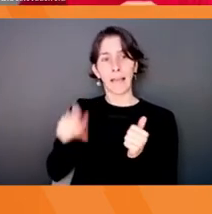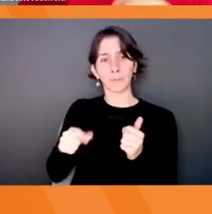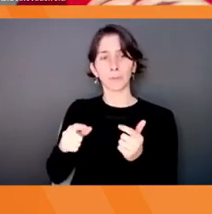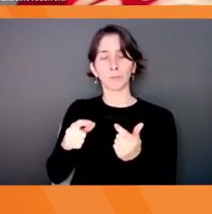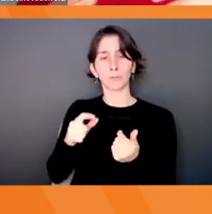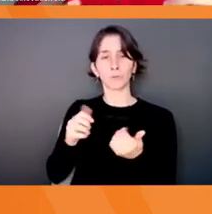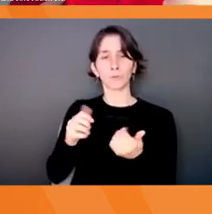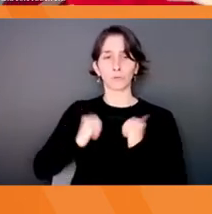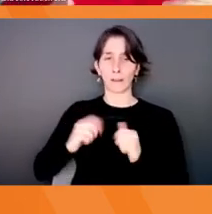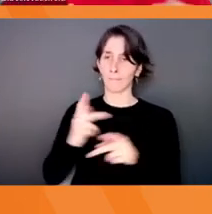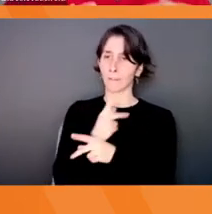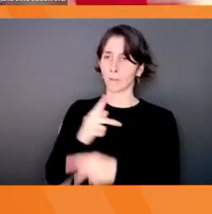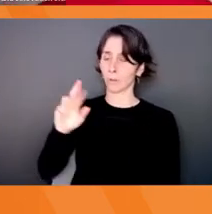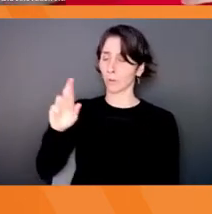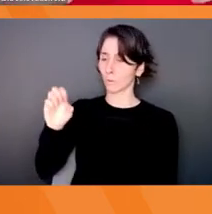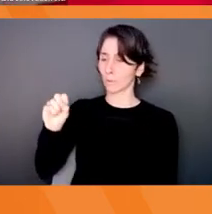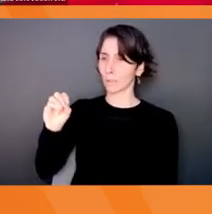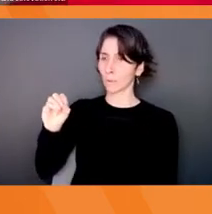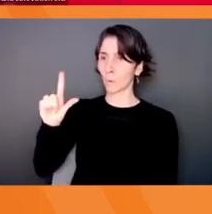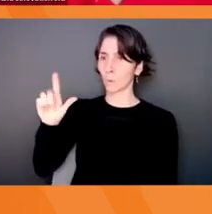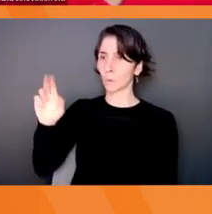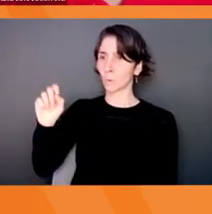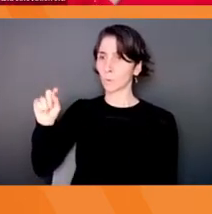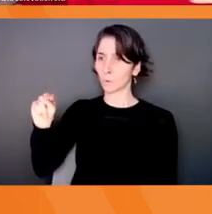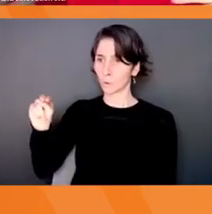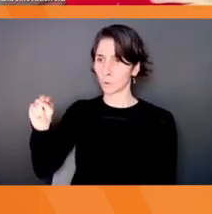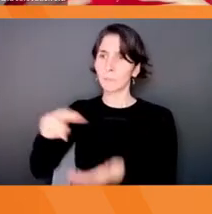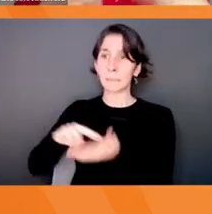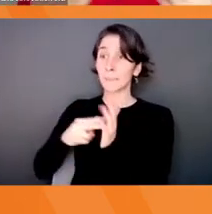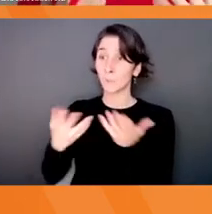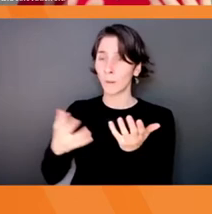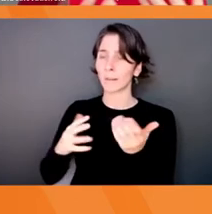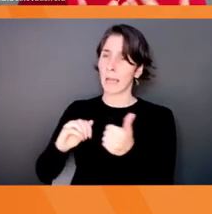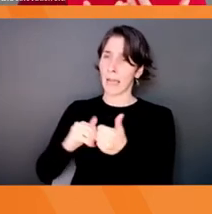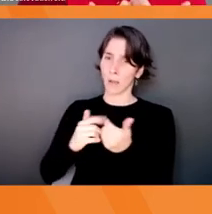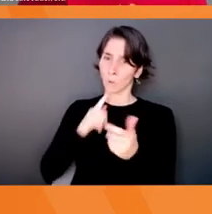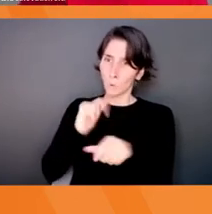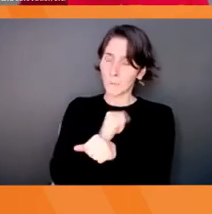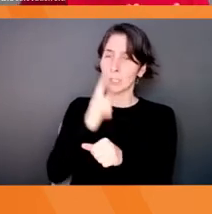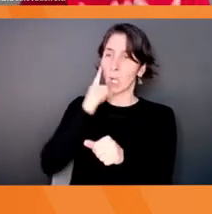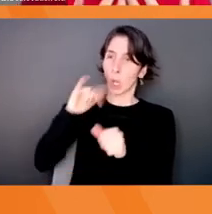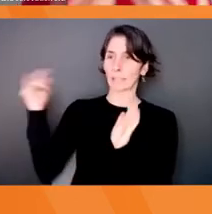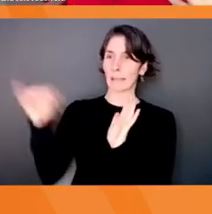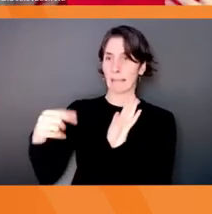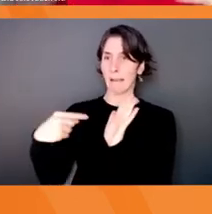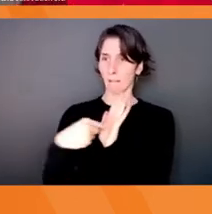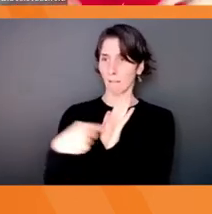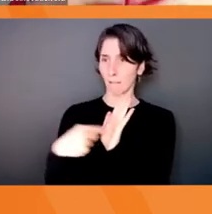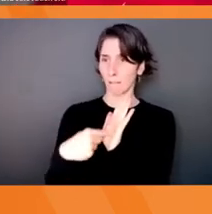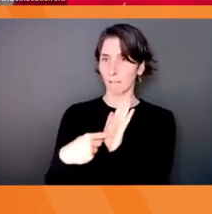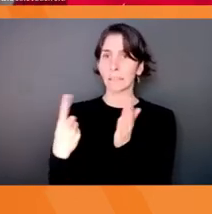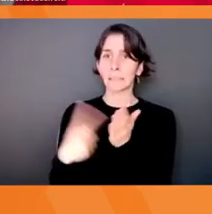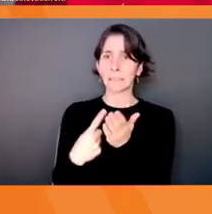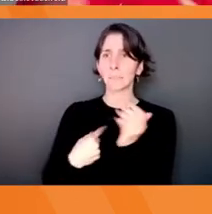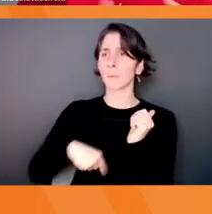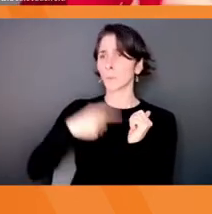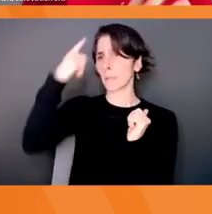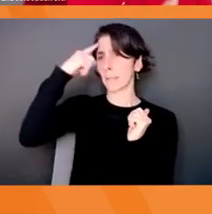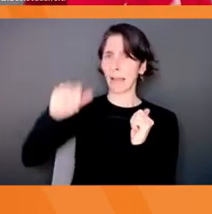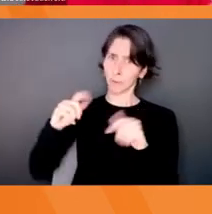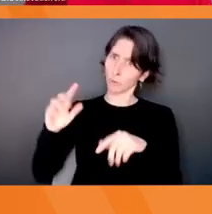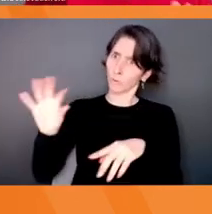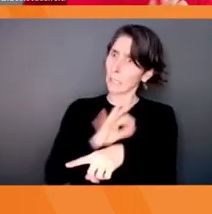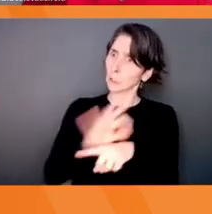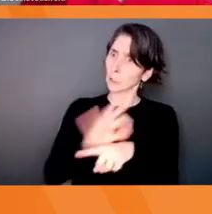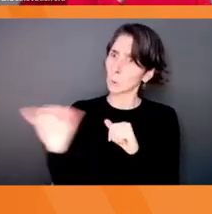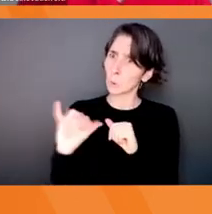for lack of betters, how realistic it looks like. A lot of times we think that a prototype actually has to fully function. So if we were